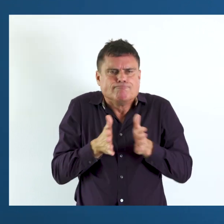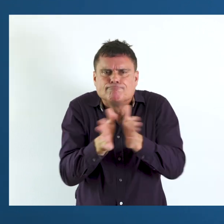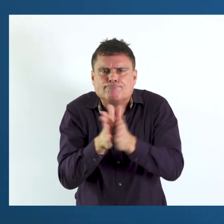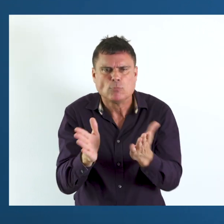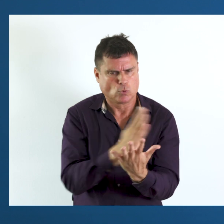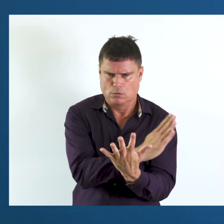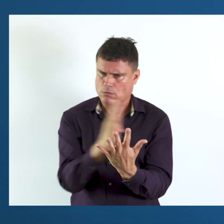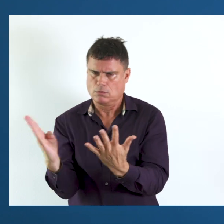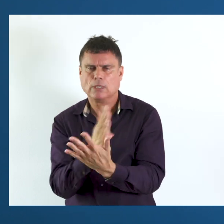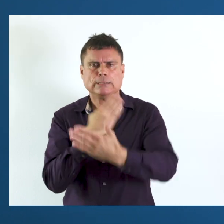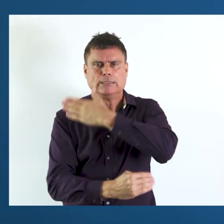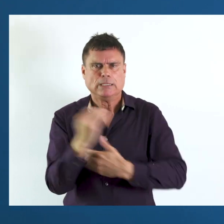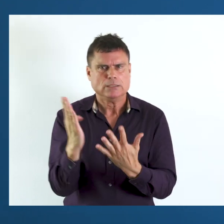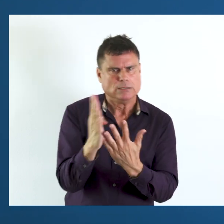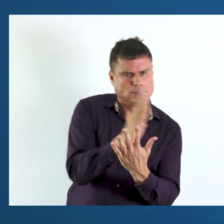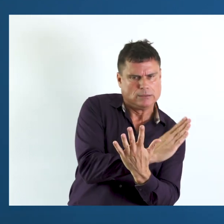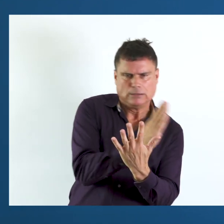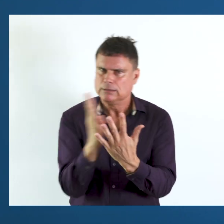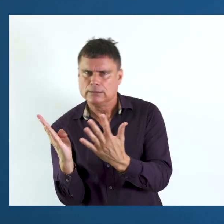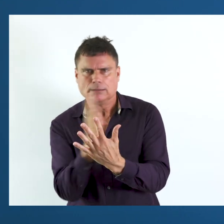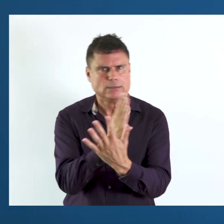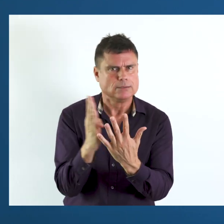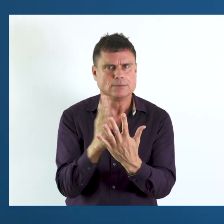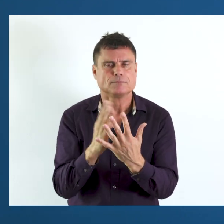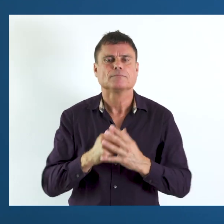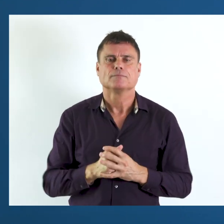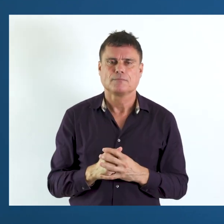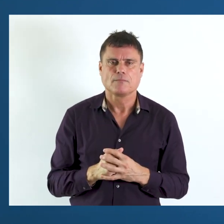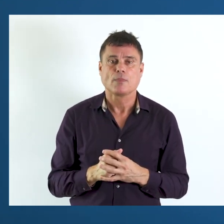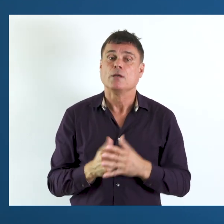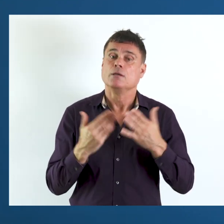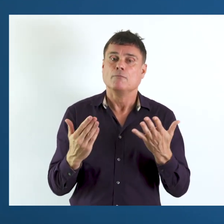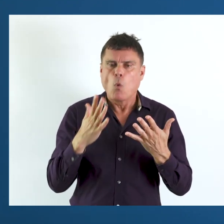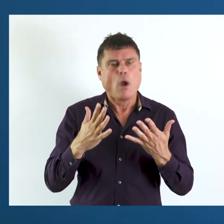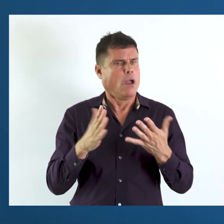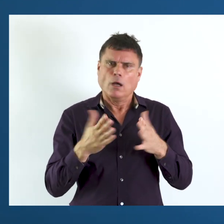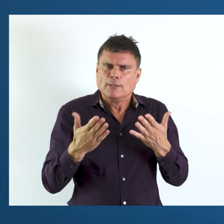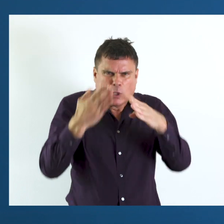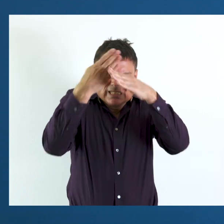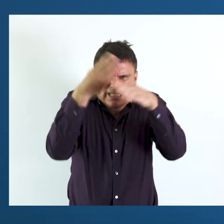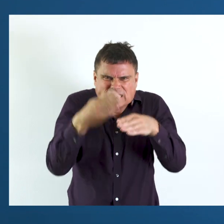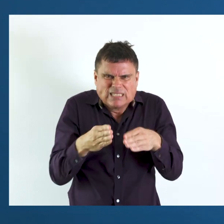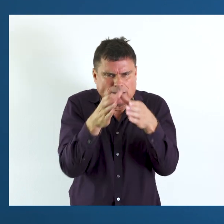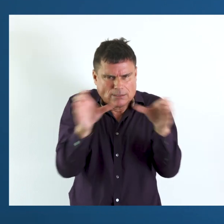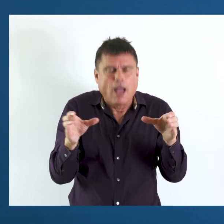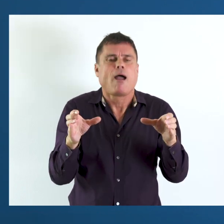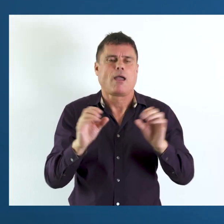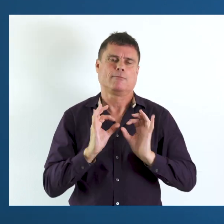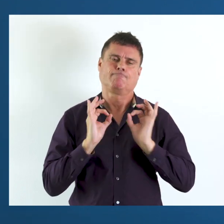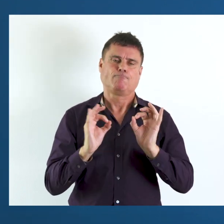transforming that concept, the concept that describes a continuum of functioning into